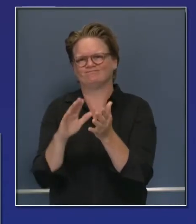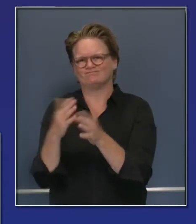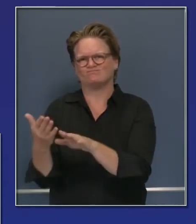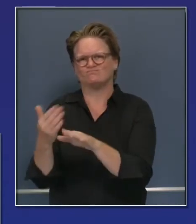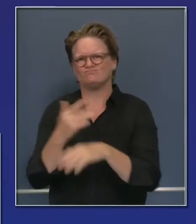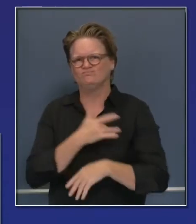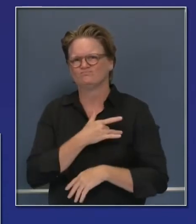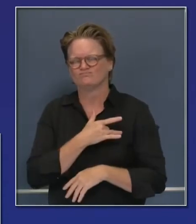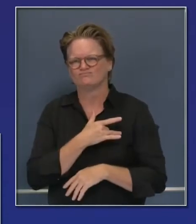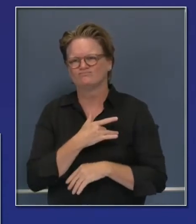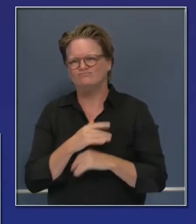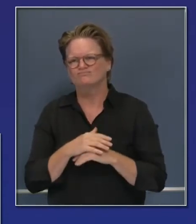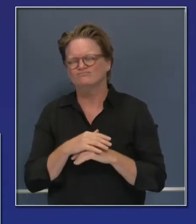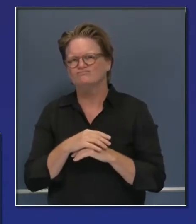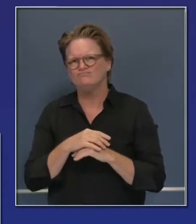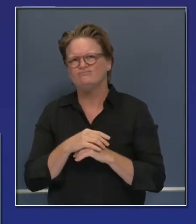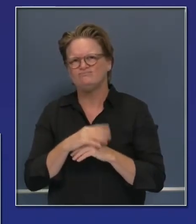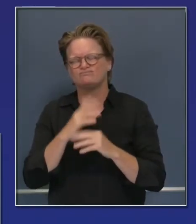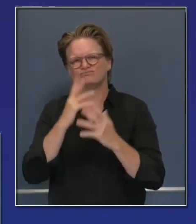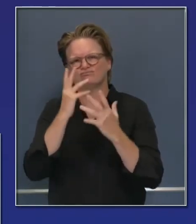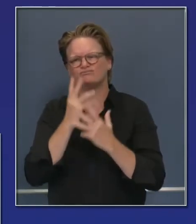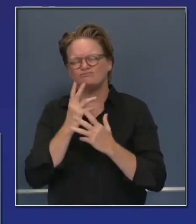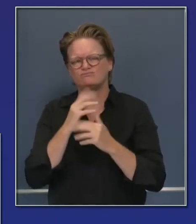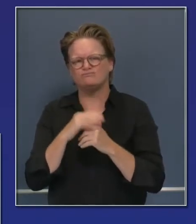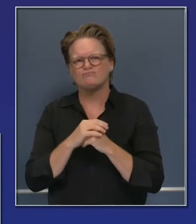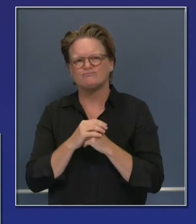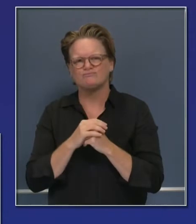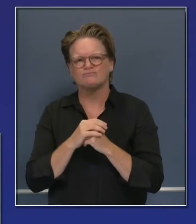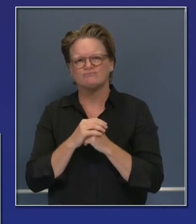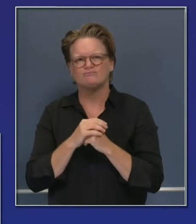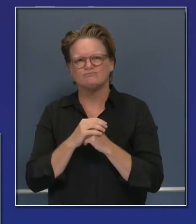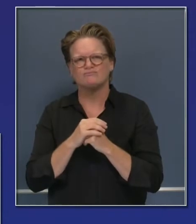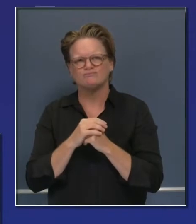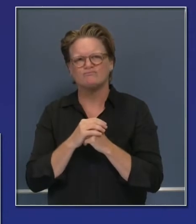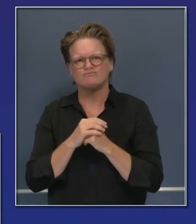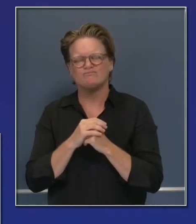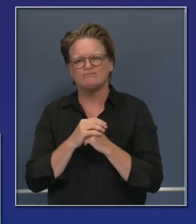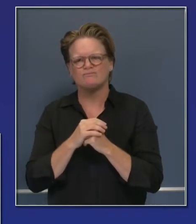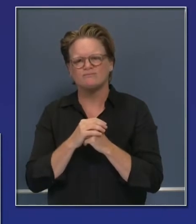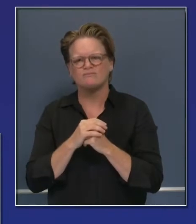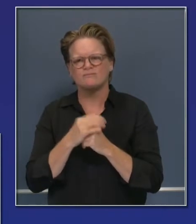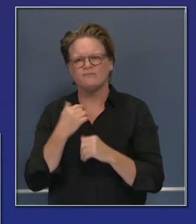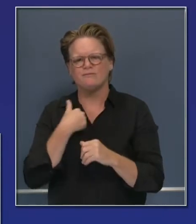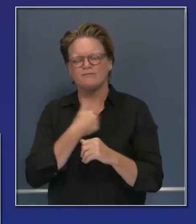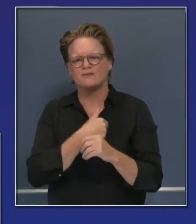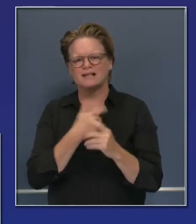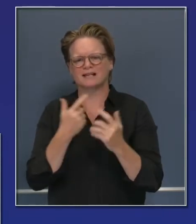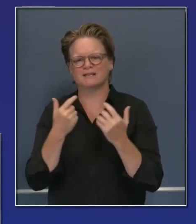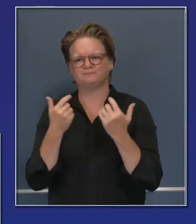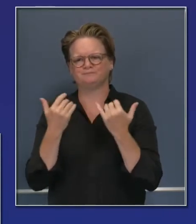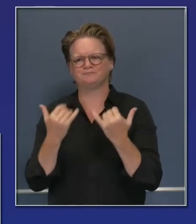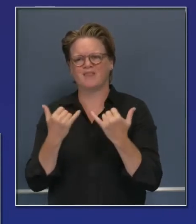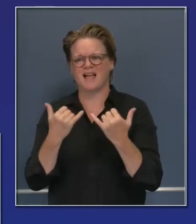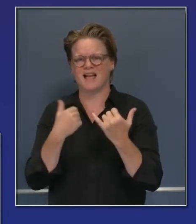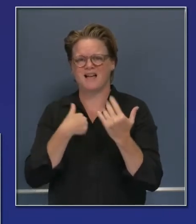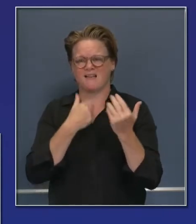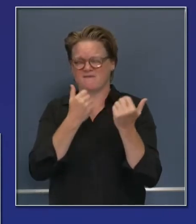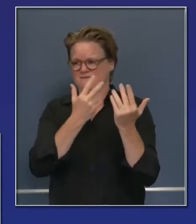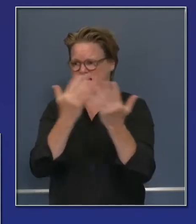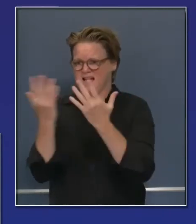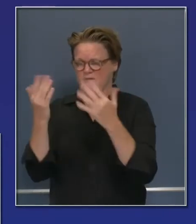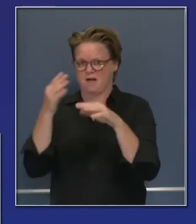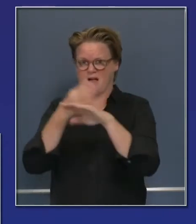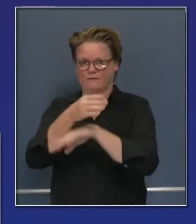sobering because you only know what you know. You don't know what you don't know as we get back in. Once the fires are suppressed and we get back in